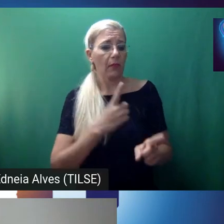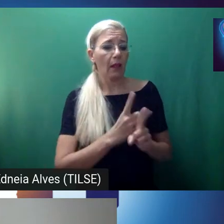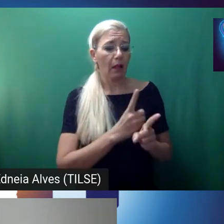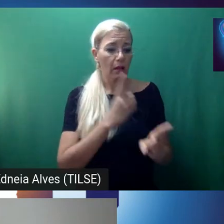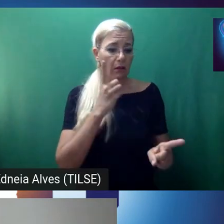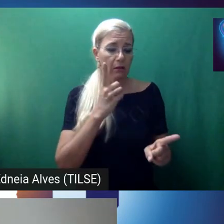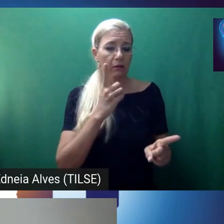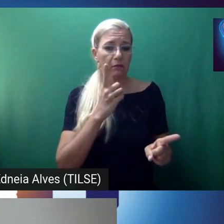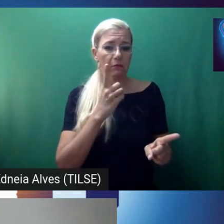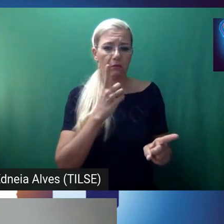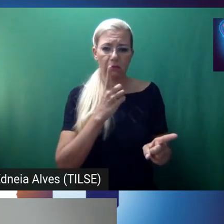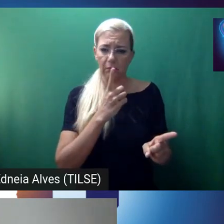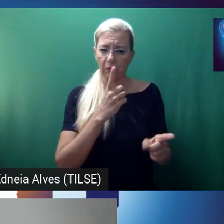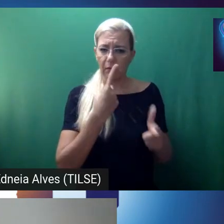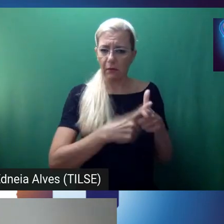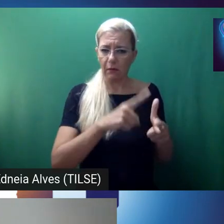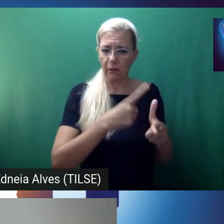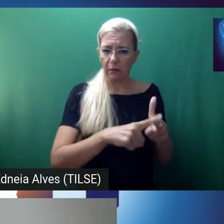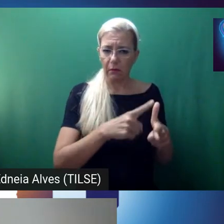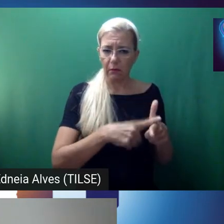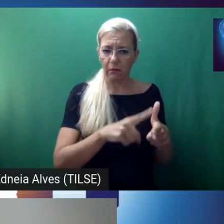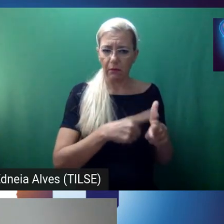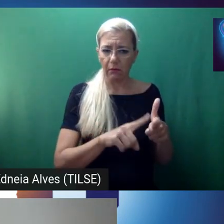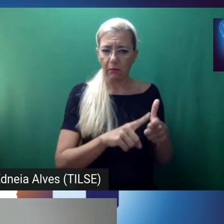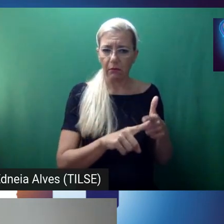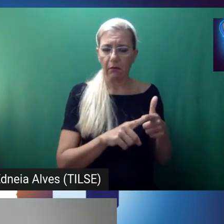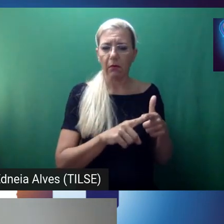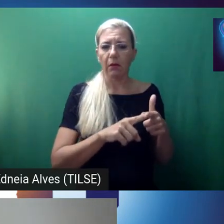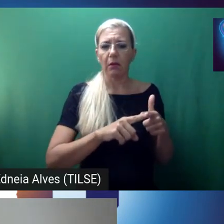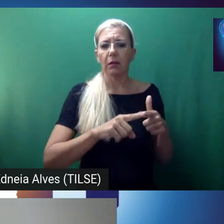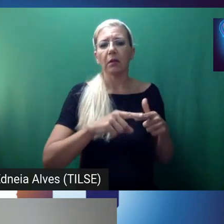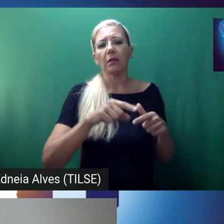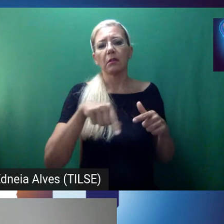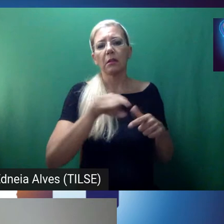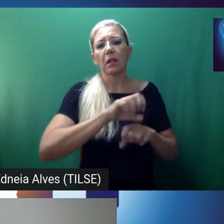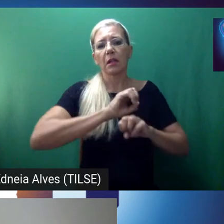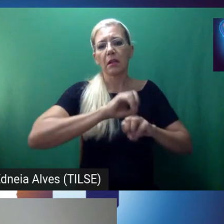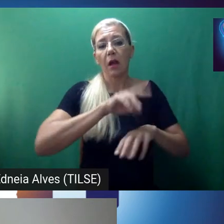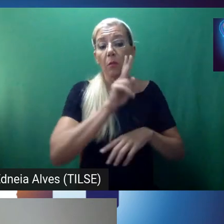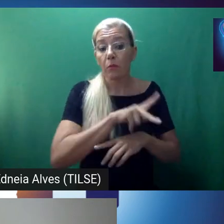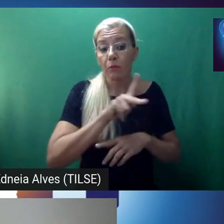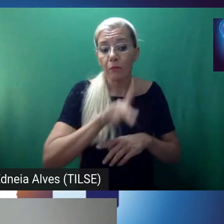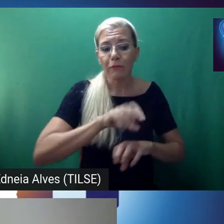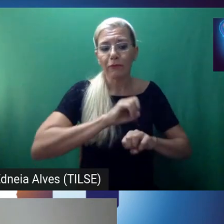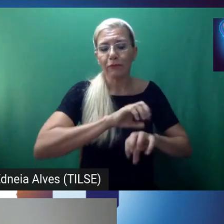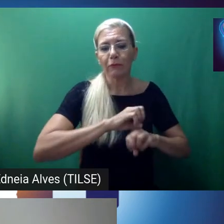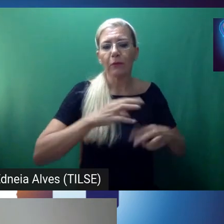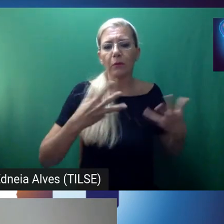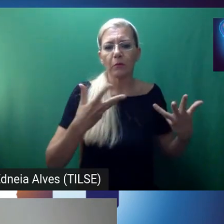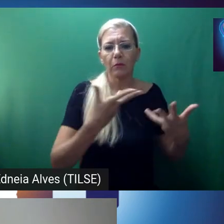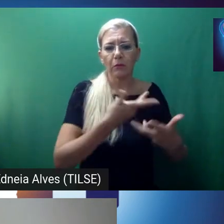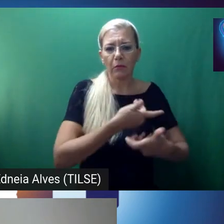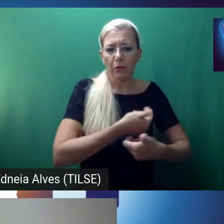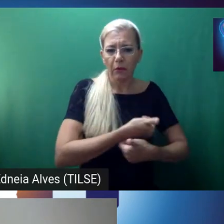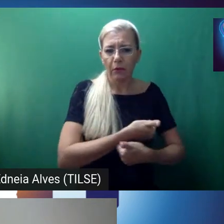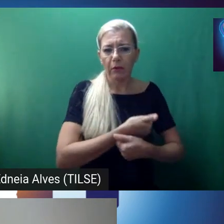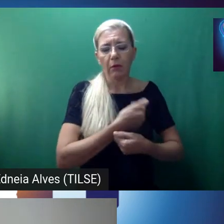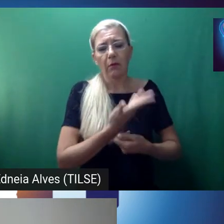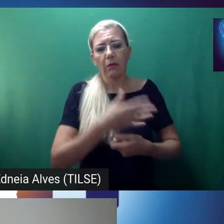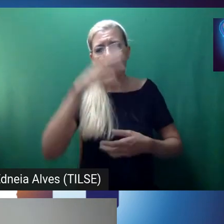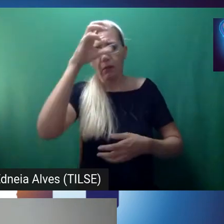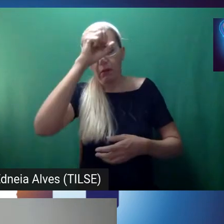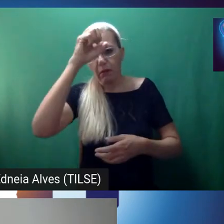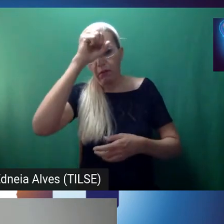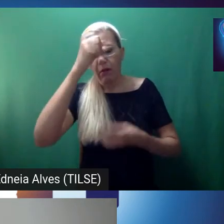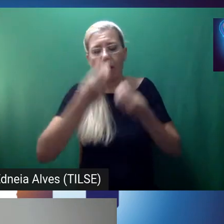to think that students may achieve proficiency without working with accuracy or learning how to think about